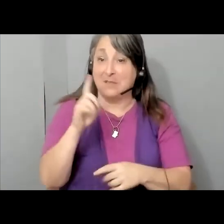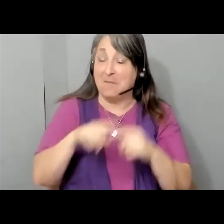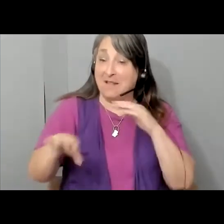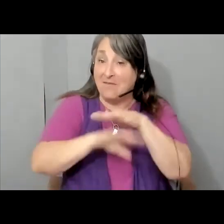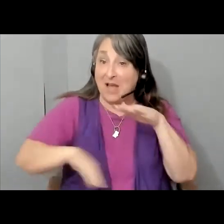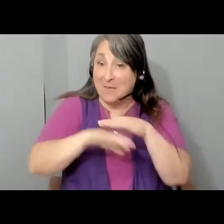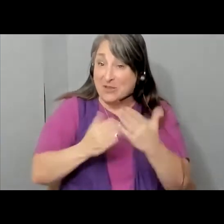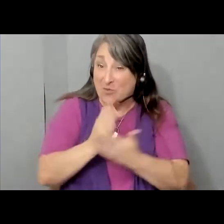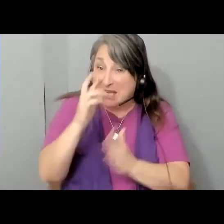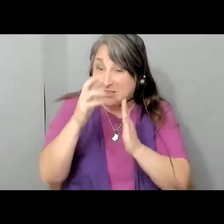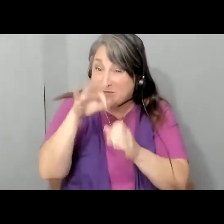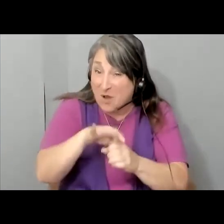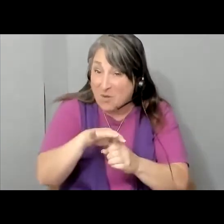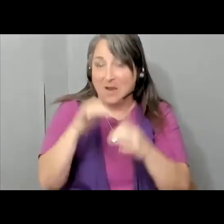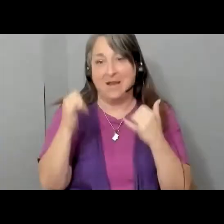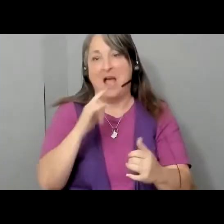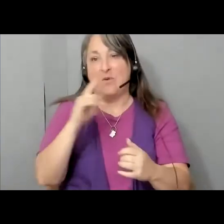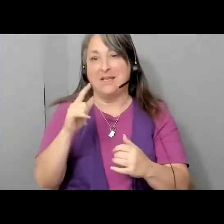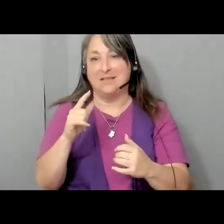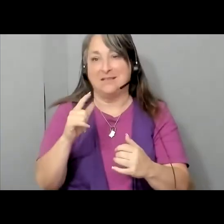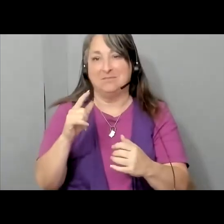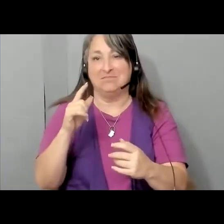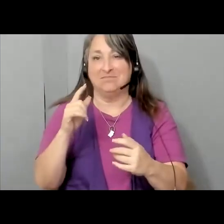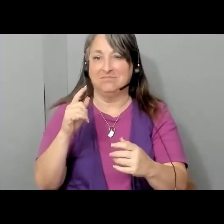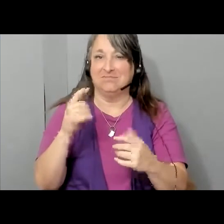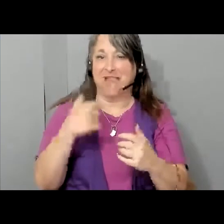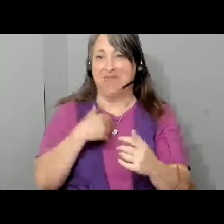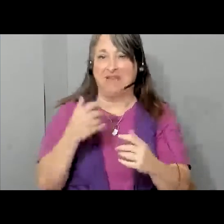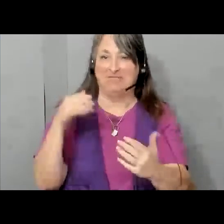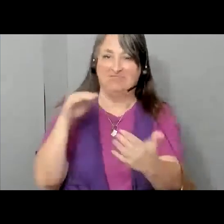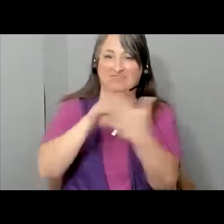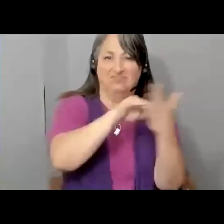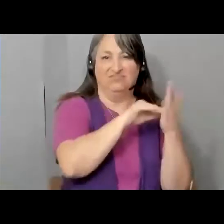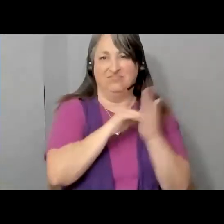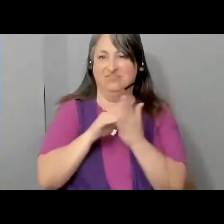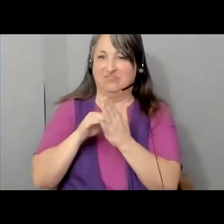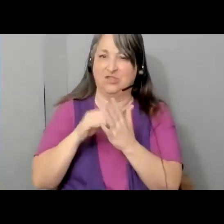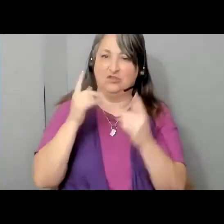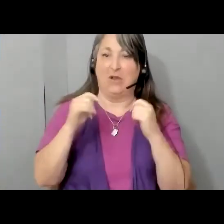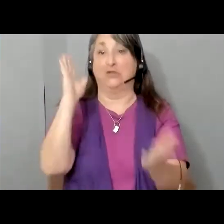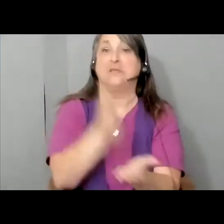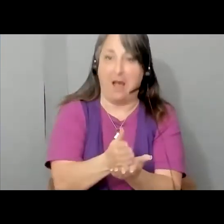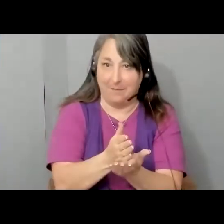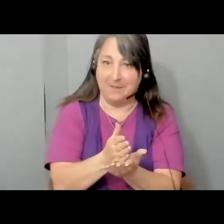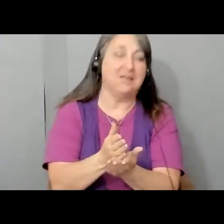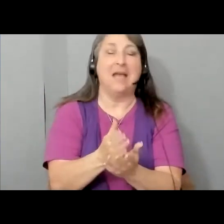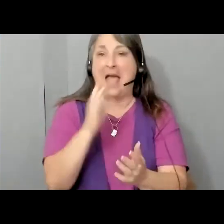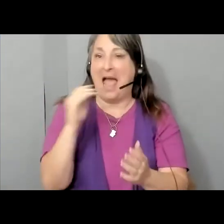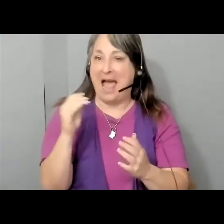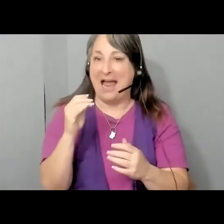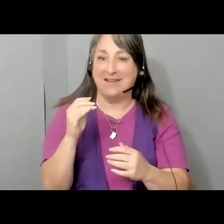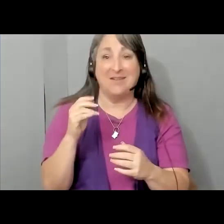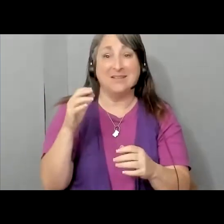the fundamental right to vote has come under attack across the country, as Republican state legislatures try to take us